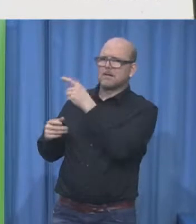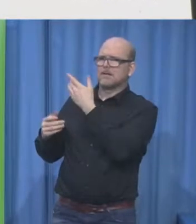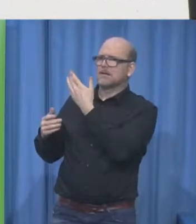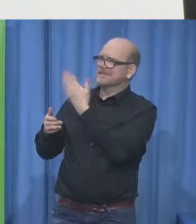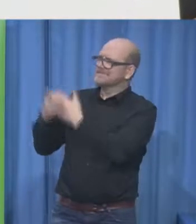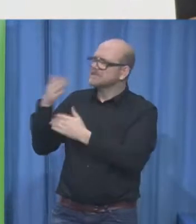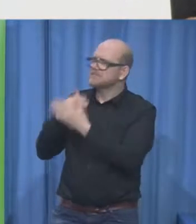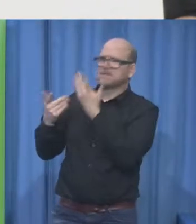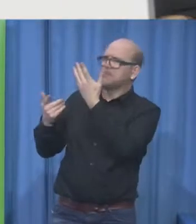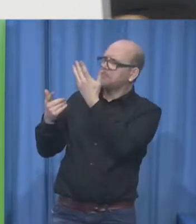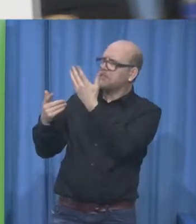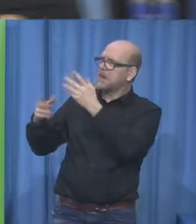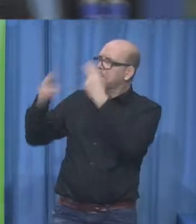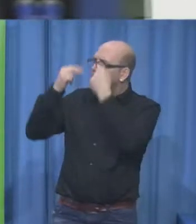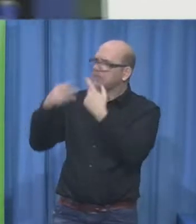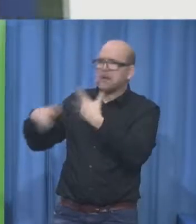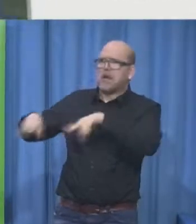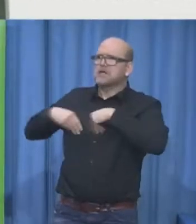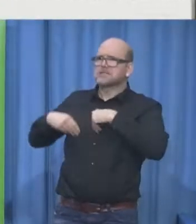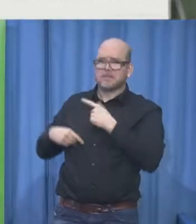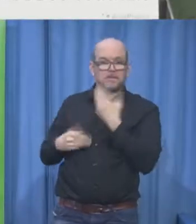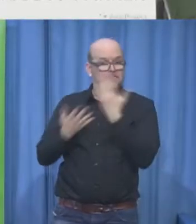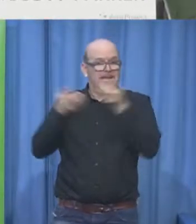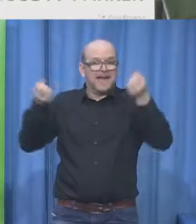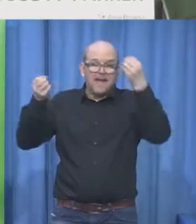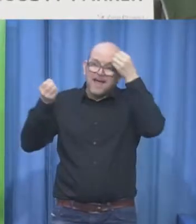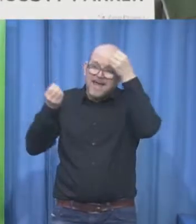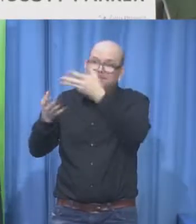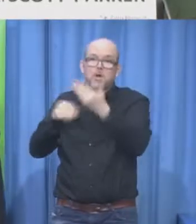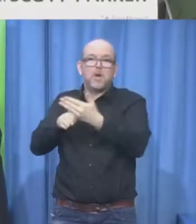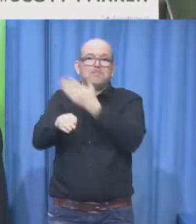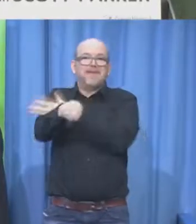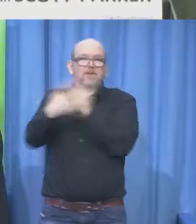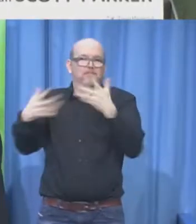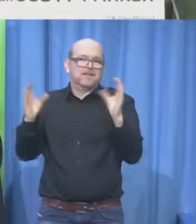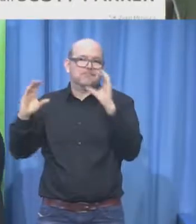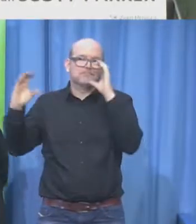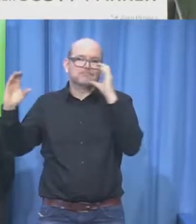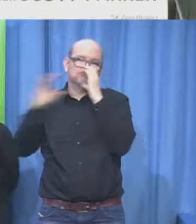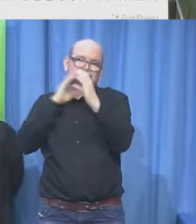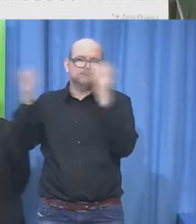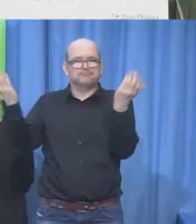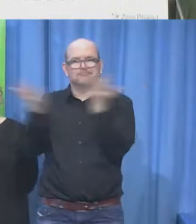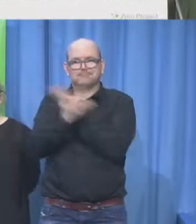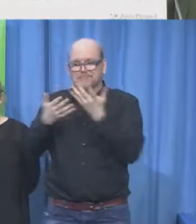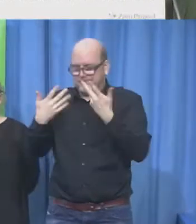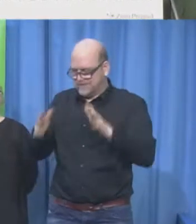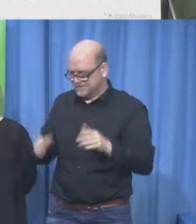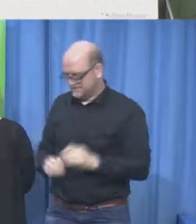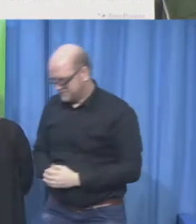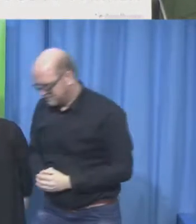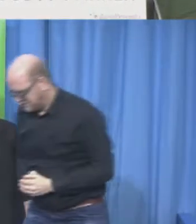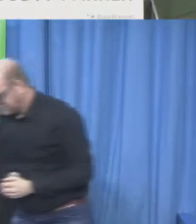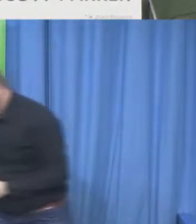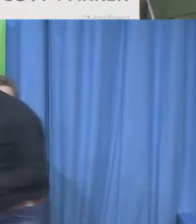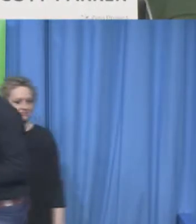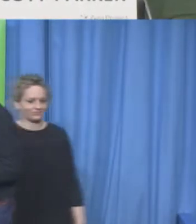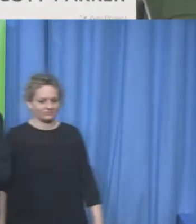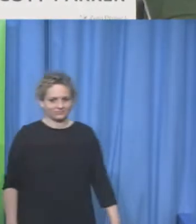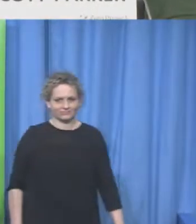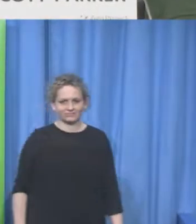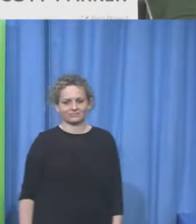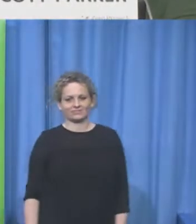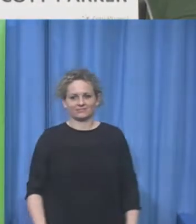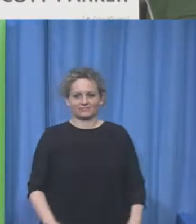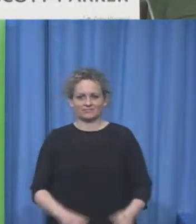I was conscious as I listened or watched that that many of you in the room would regard this as self-evidently true hands up